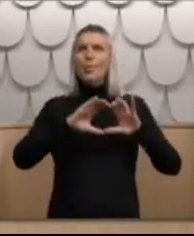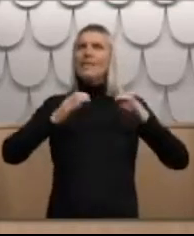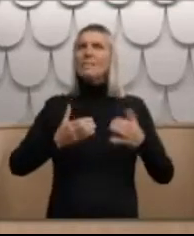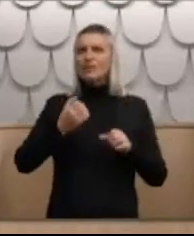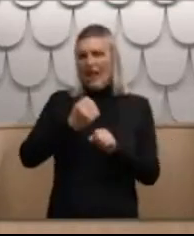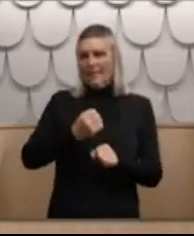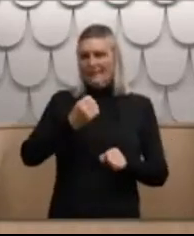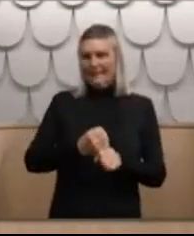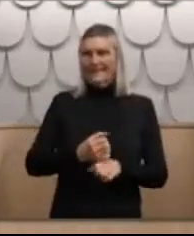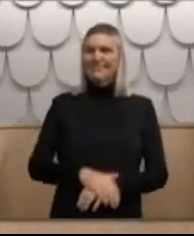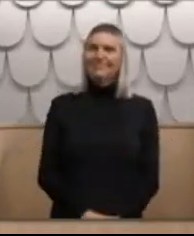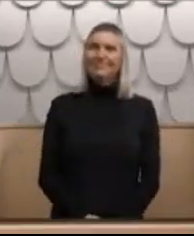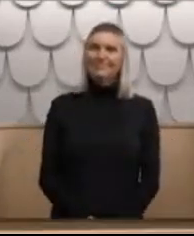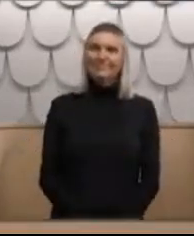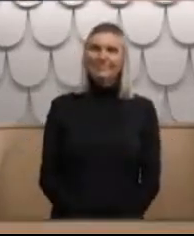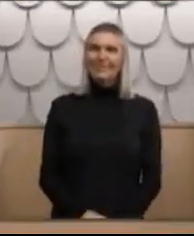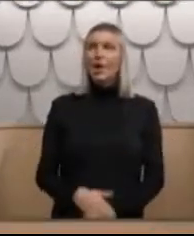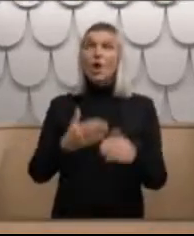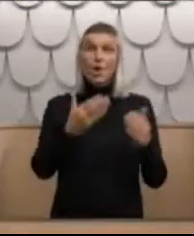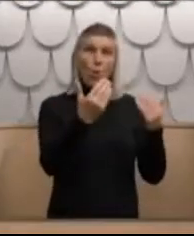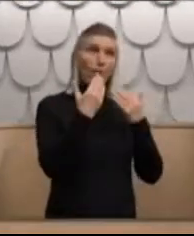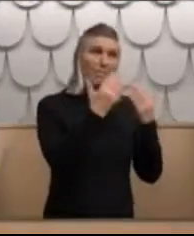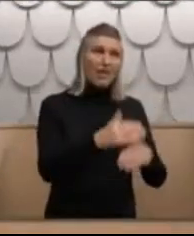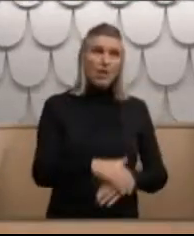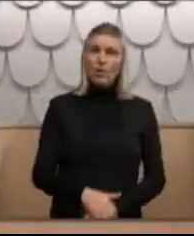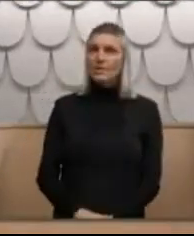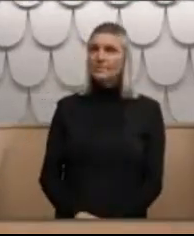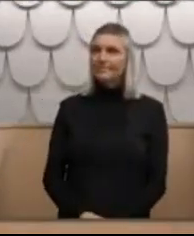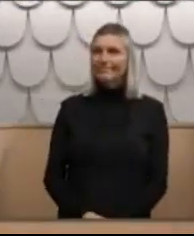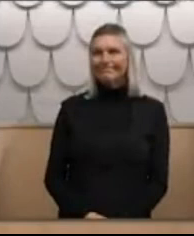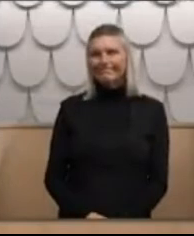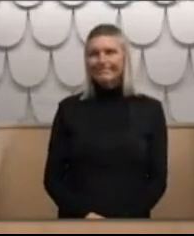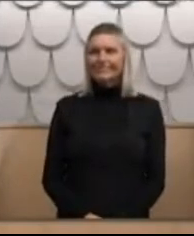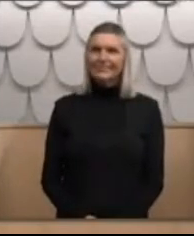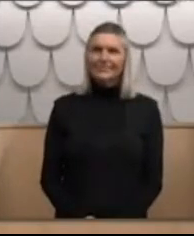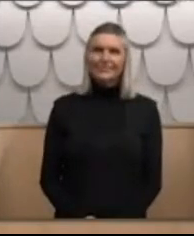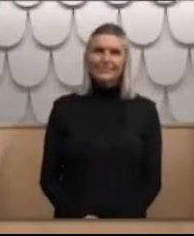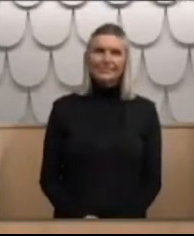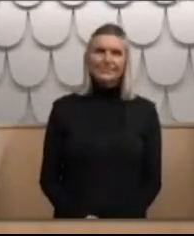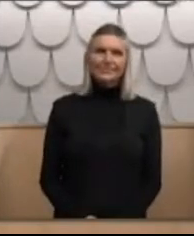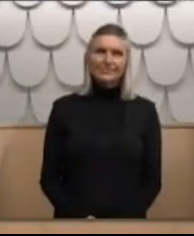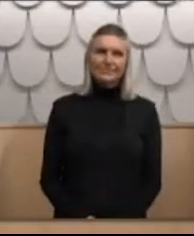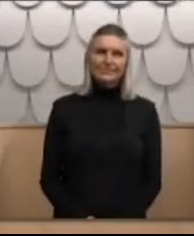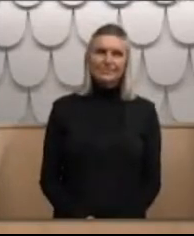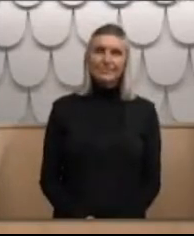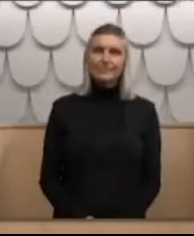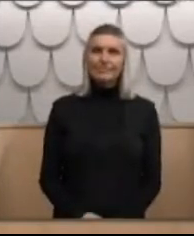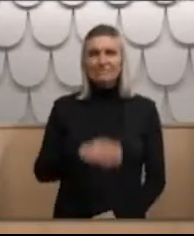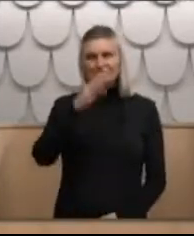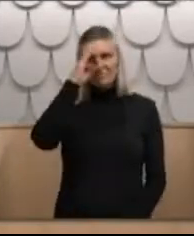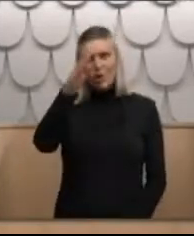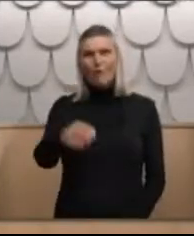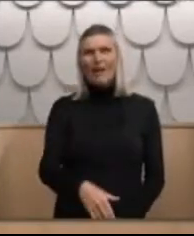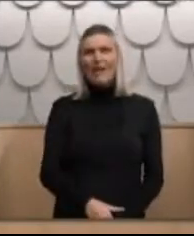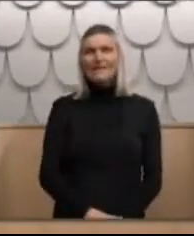Gibson welcome thinking I'm here to come sure to Fred just